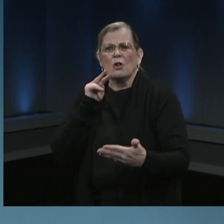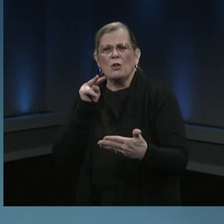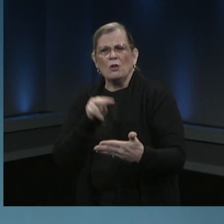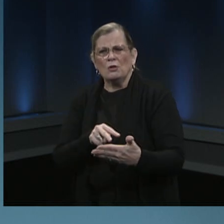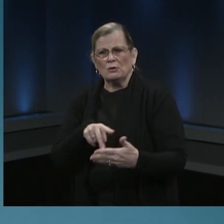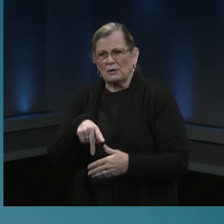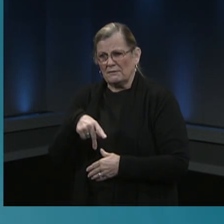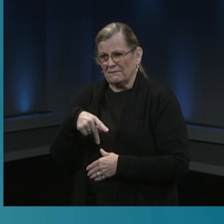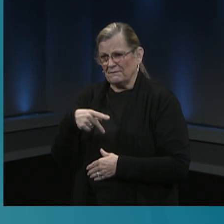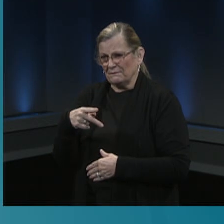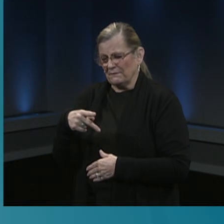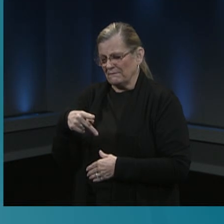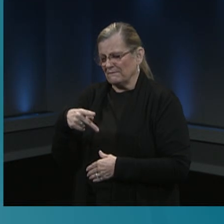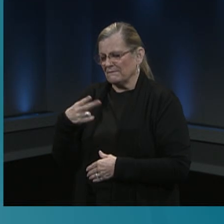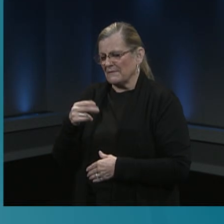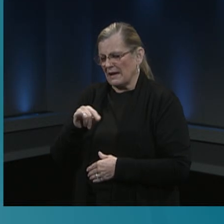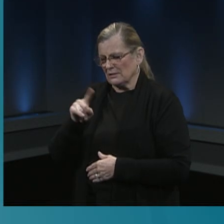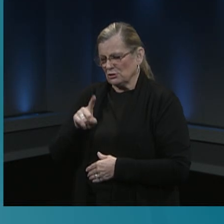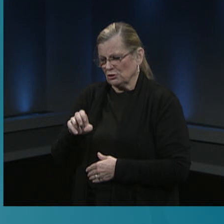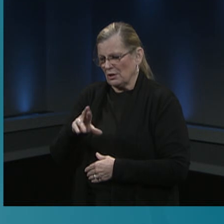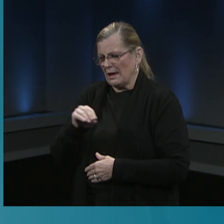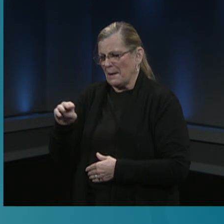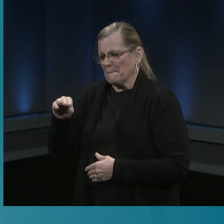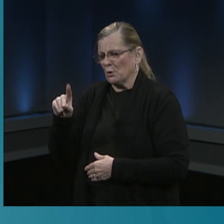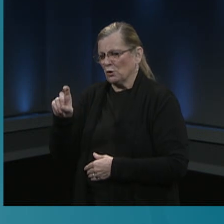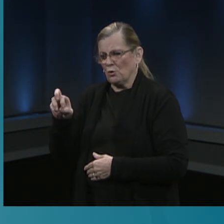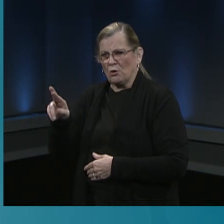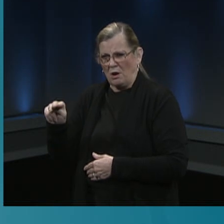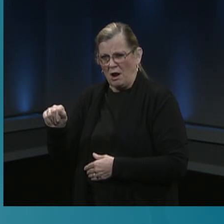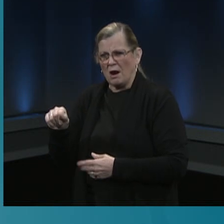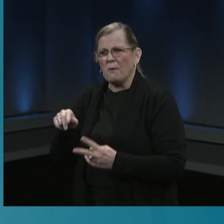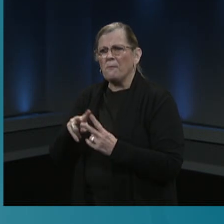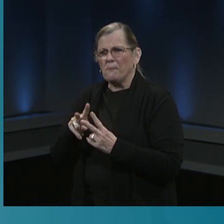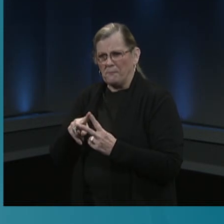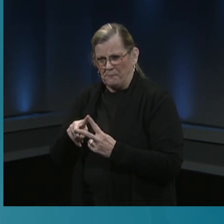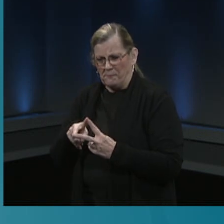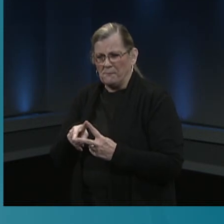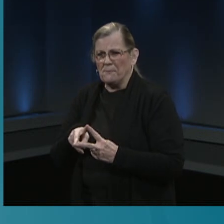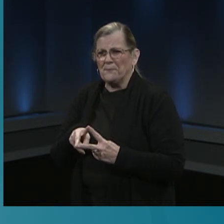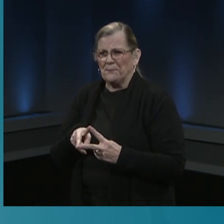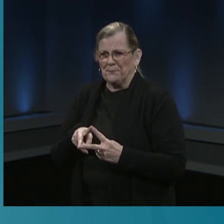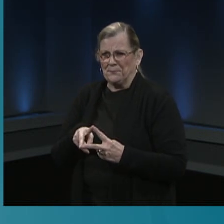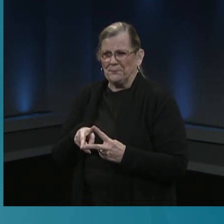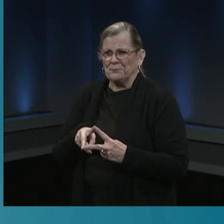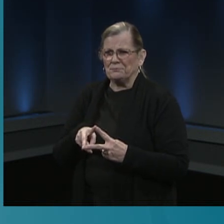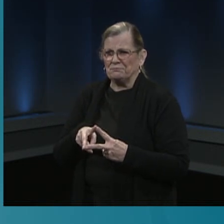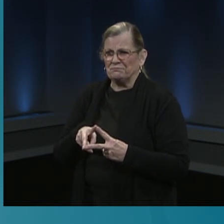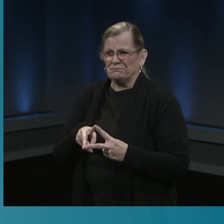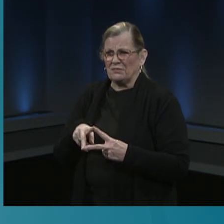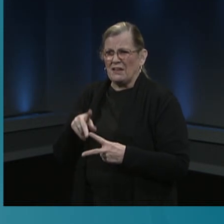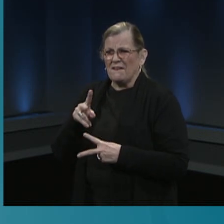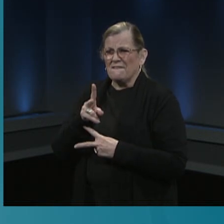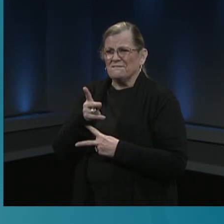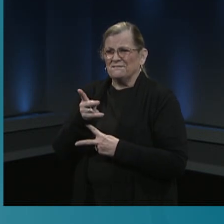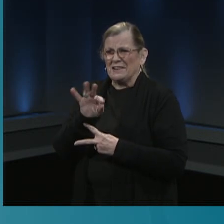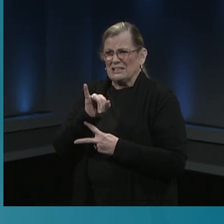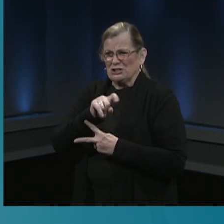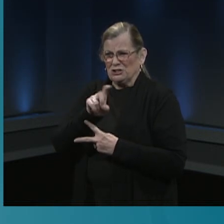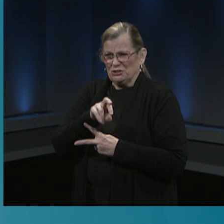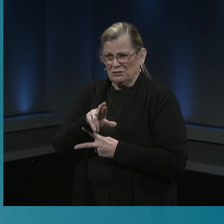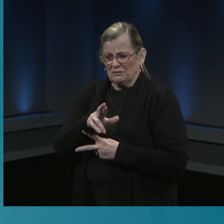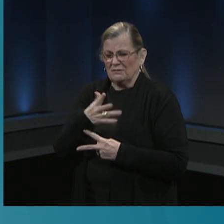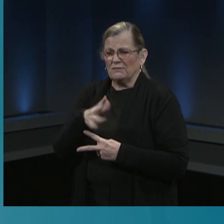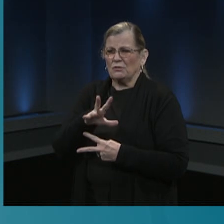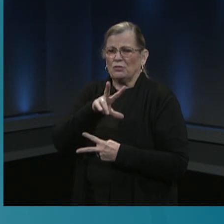vaccine trials. The Pfizer trial included over 43,000 participants, and Moderna 30,000.